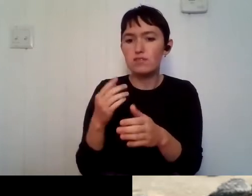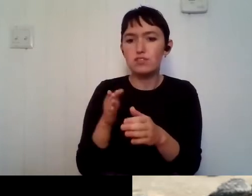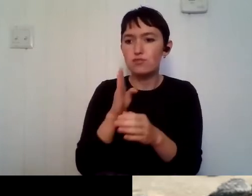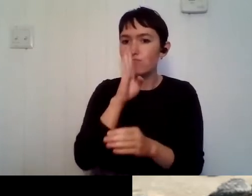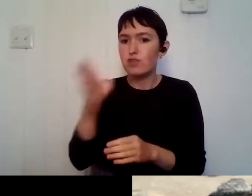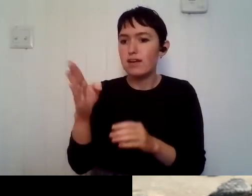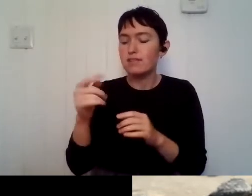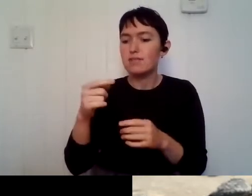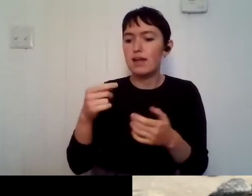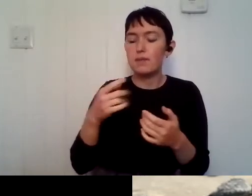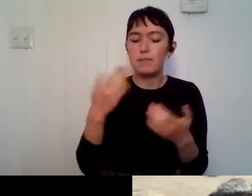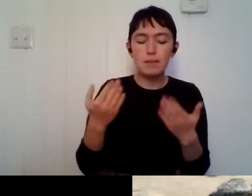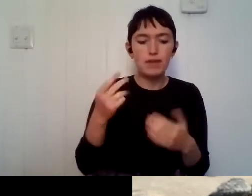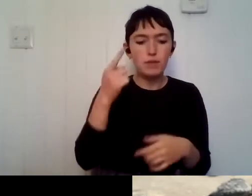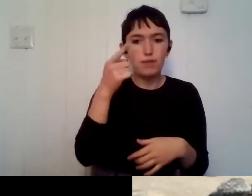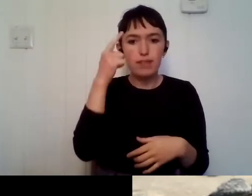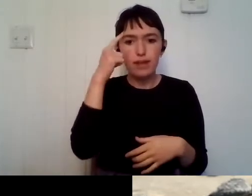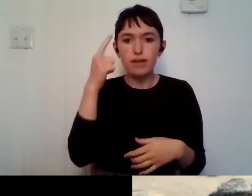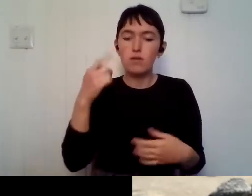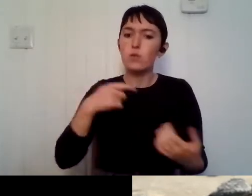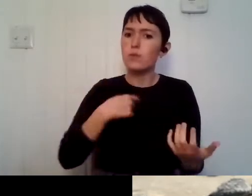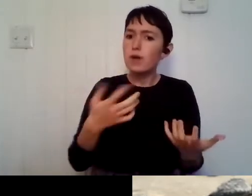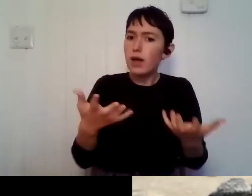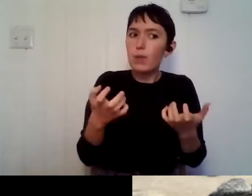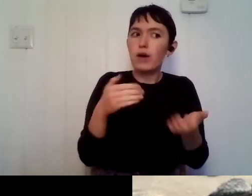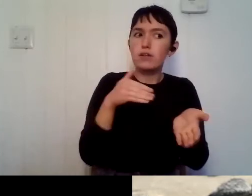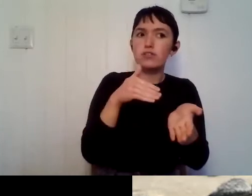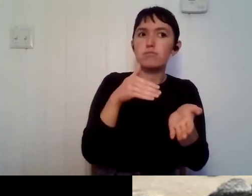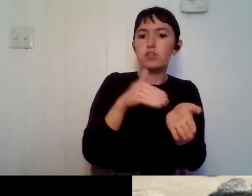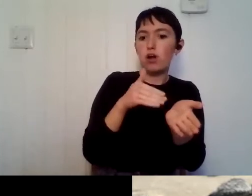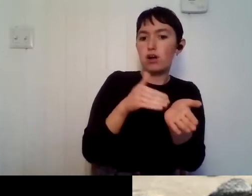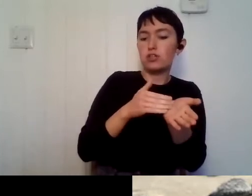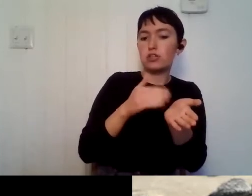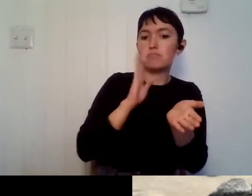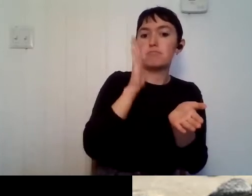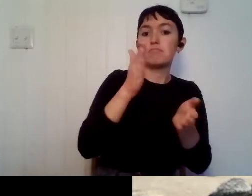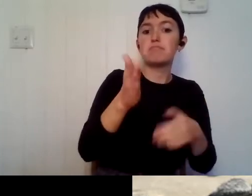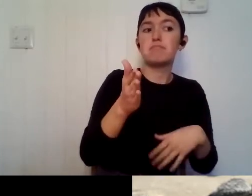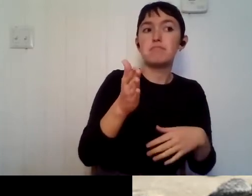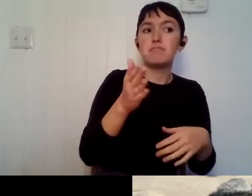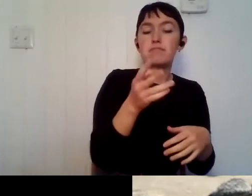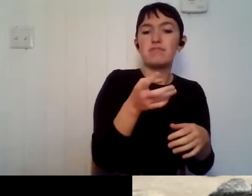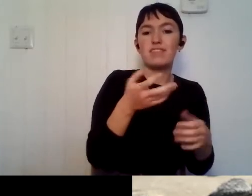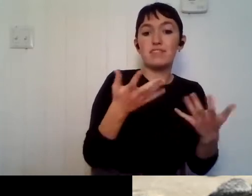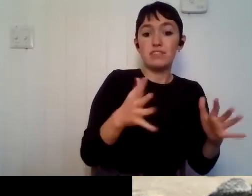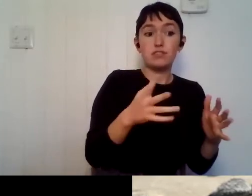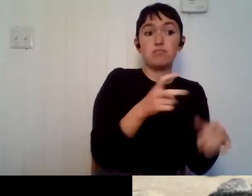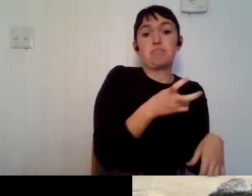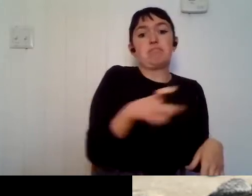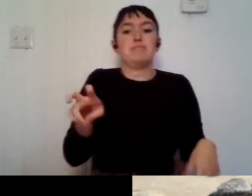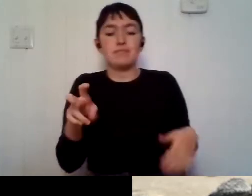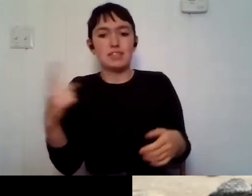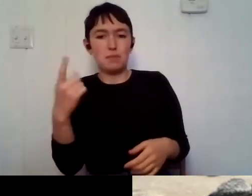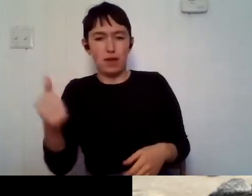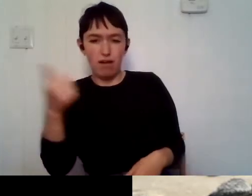you're going to be a doctor, you're going to be a vet, or you're going to do something else. And then you decide to change and changing is